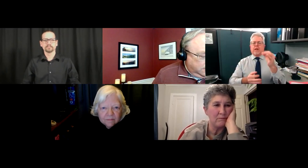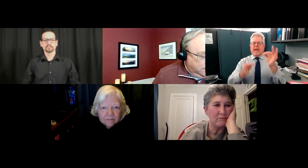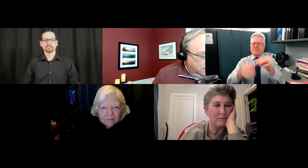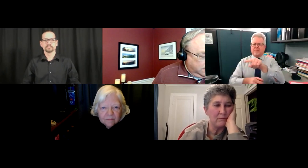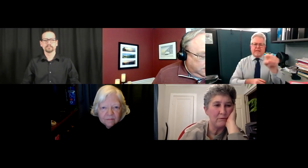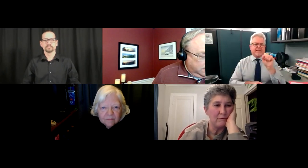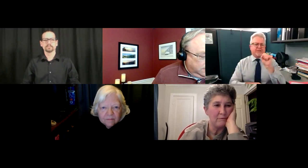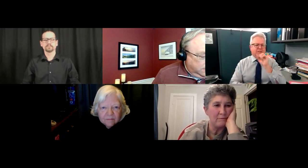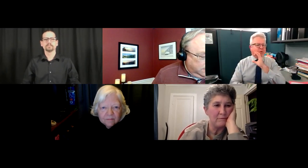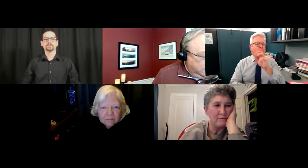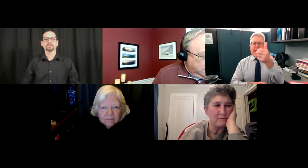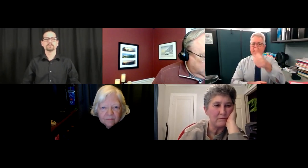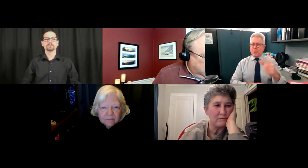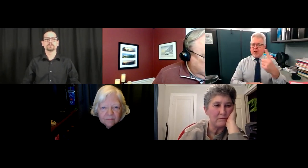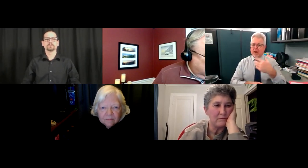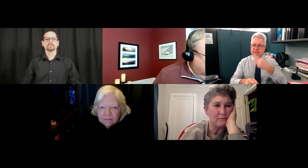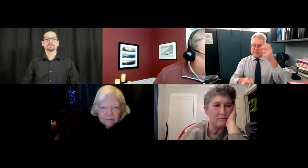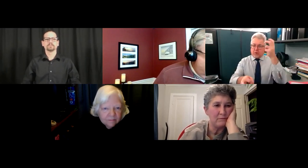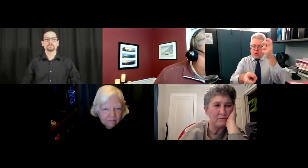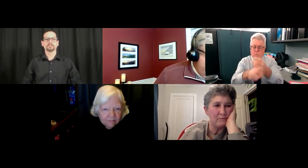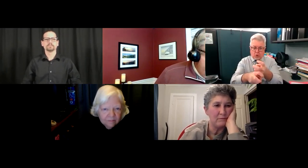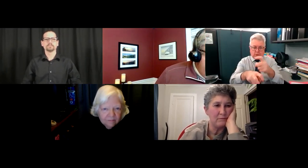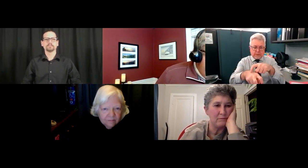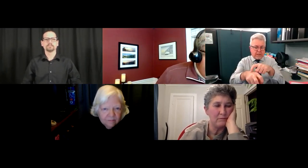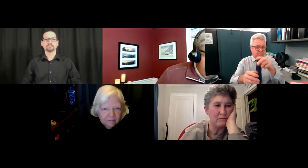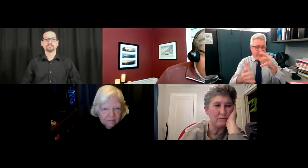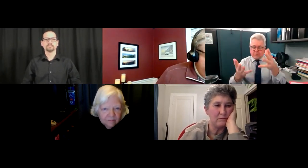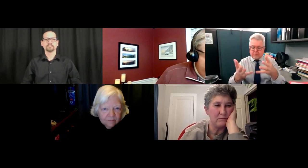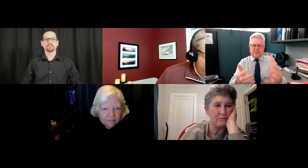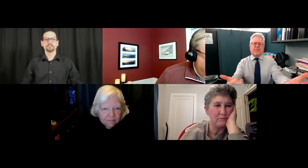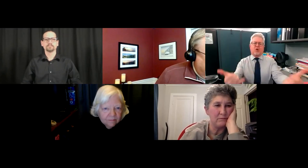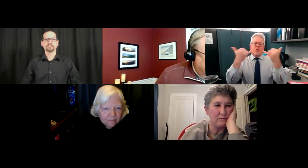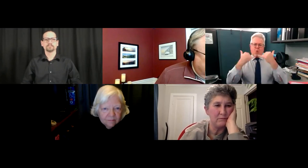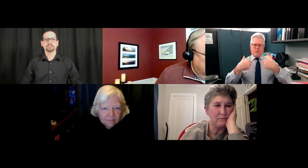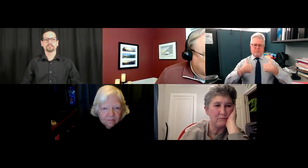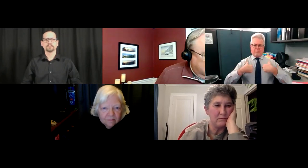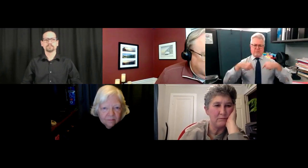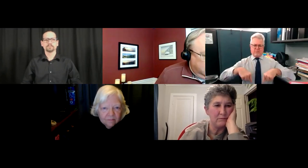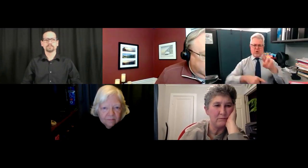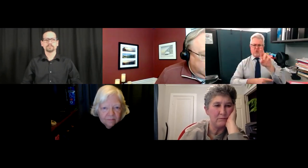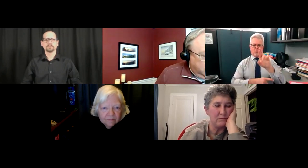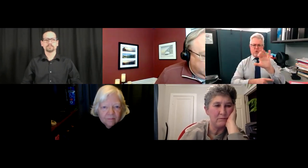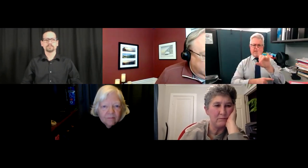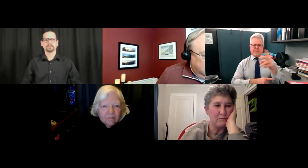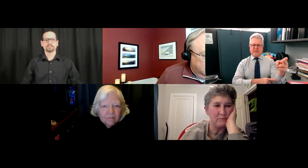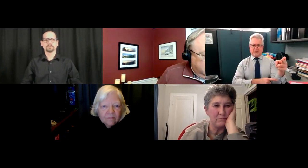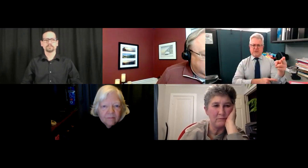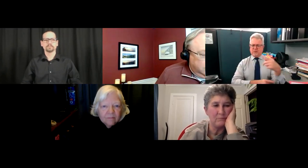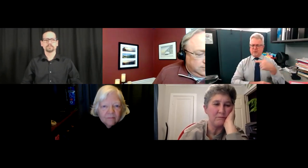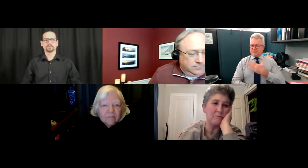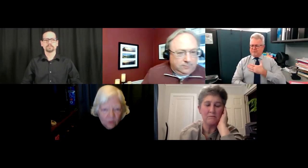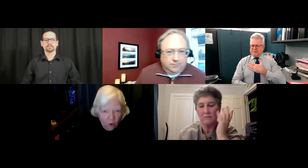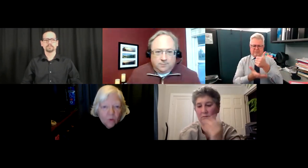analyzing how it could be improved. Not just for senior citizens, but anybody who's having a hard time. But